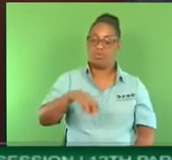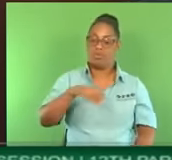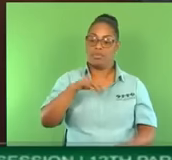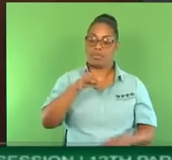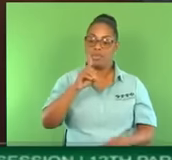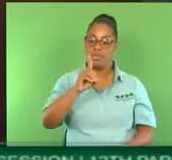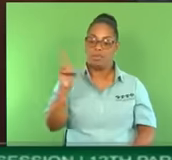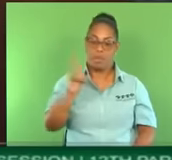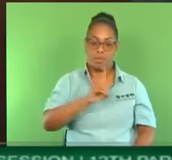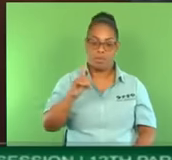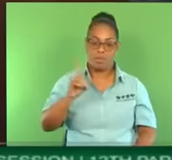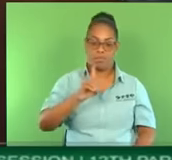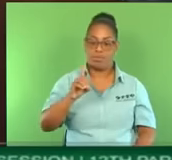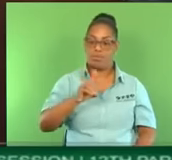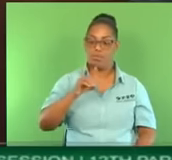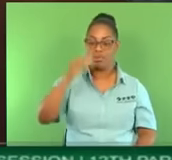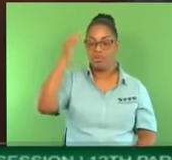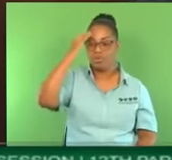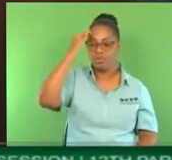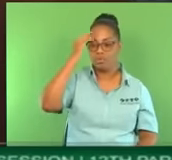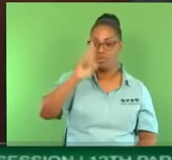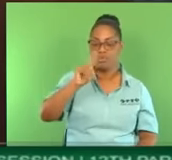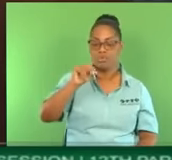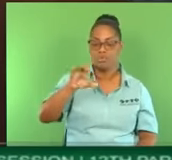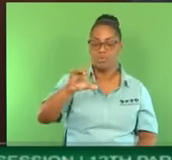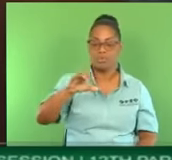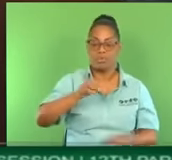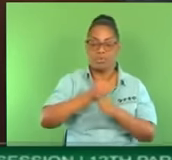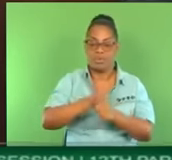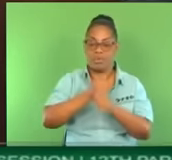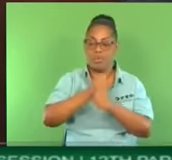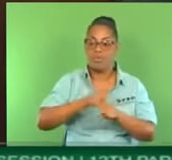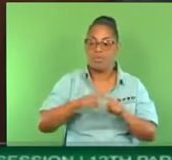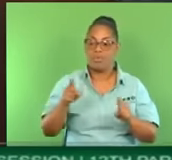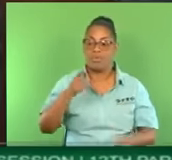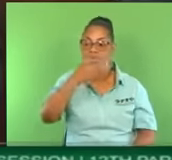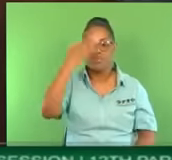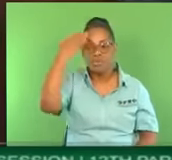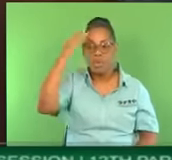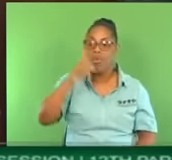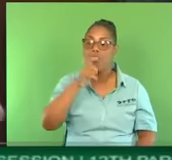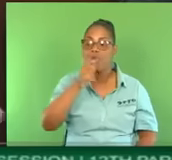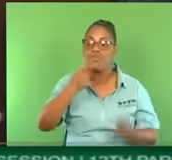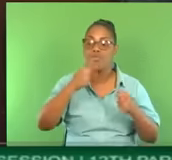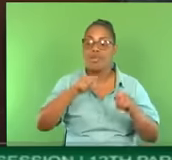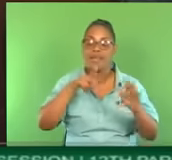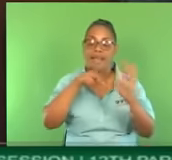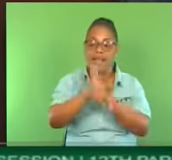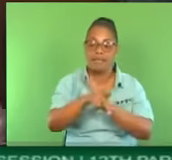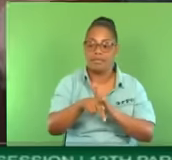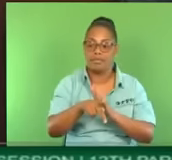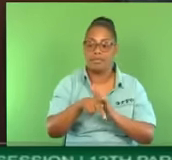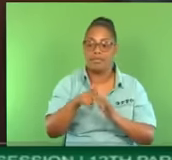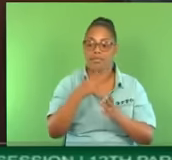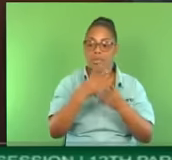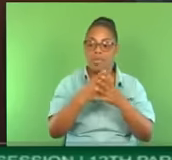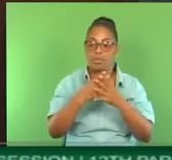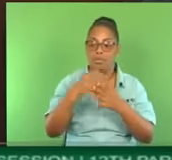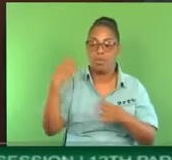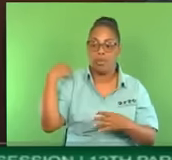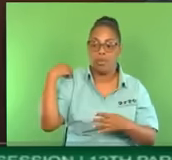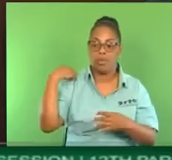But they don't have intelligence as to who is going to assassinate, attempt to kill a Deputy Commissioner of Prisons. The entire